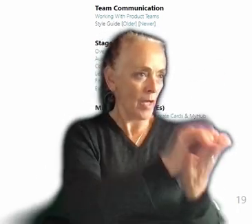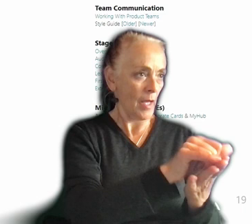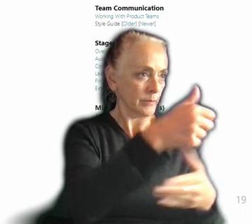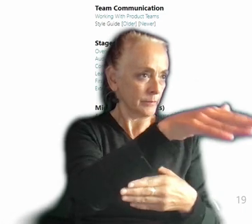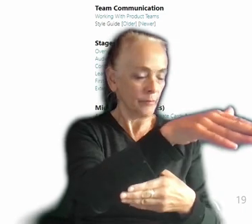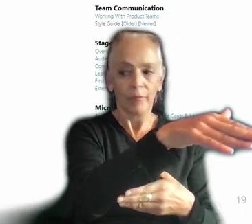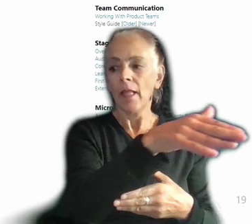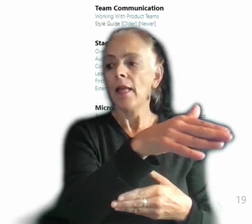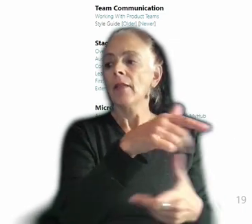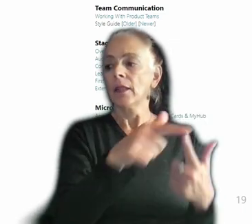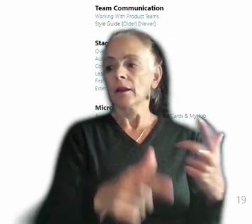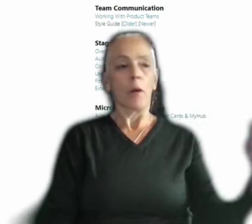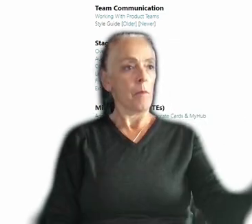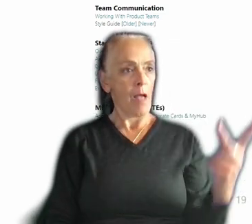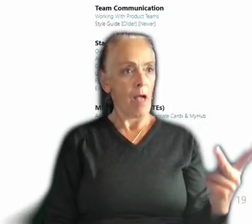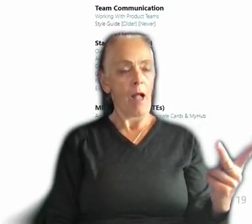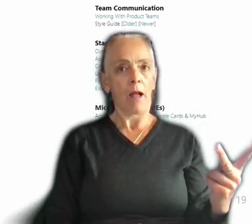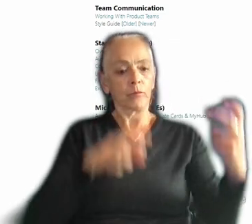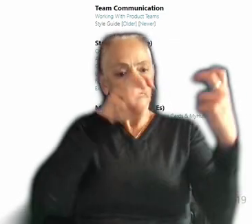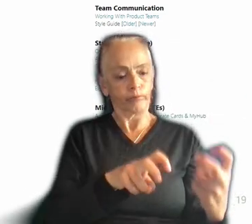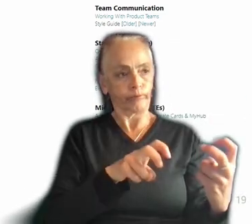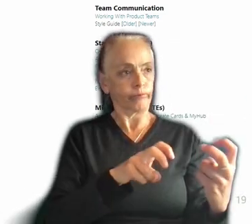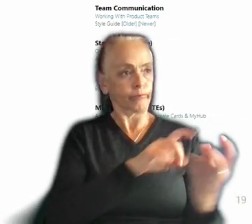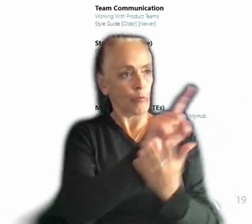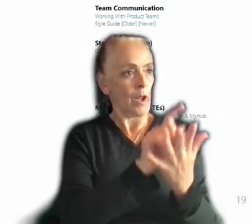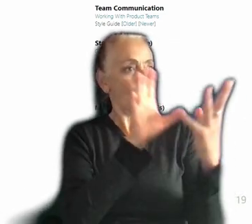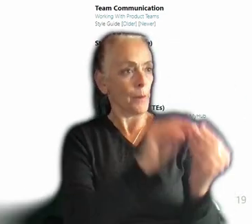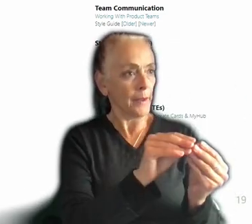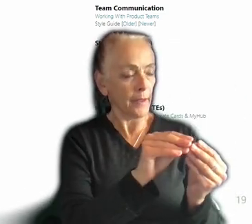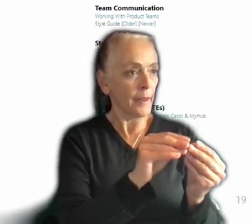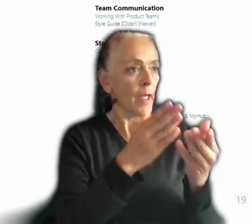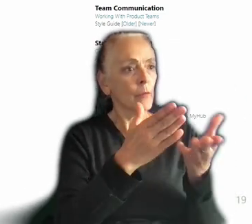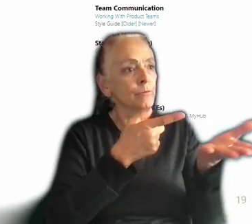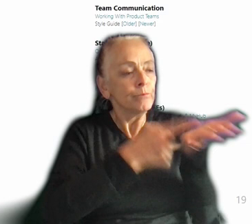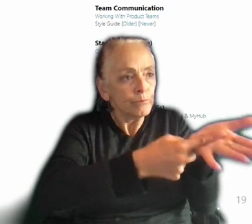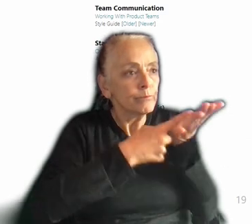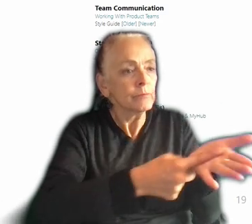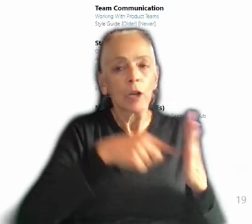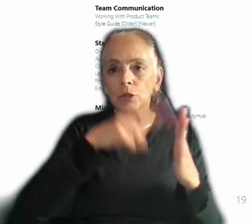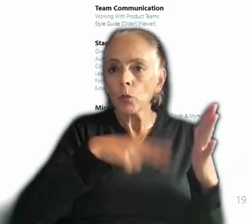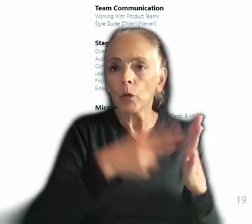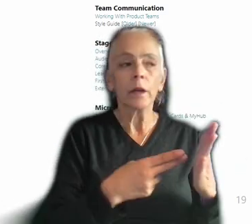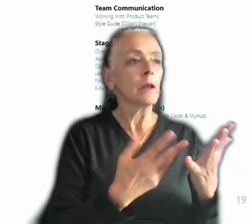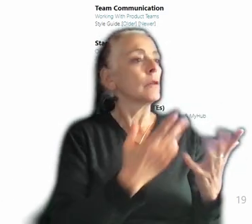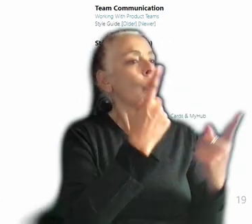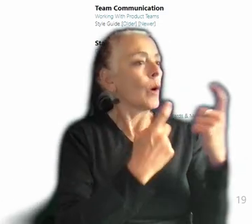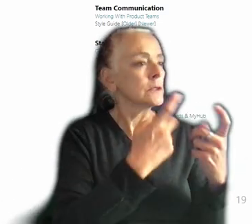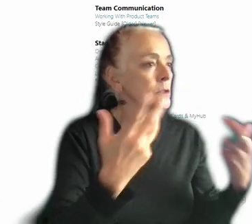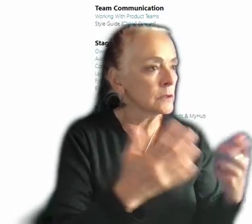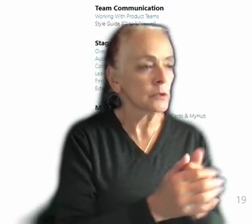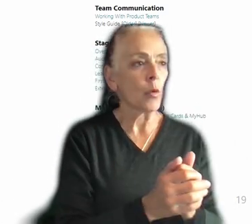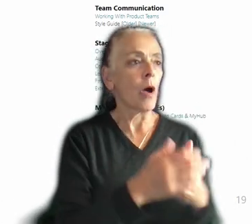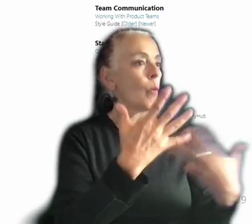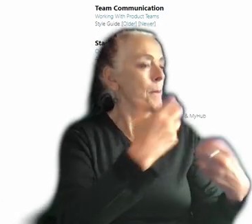come back and have an hour-long meeting with you. And we're just going to talk about the reading. What questions did you have? What made sense to you? What didn't make sense to you? That